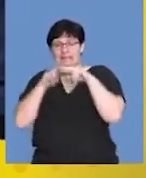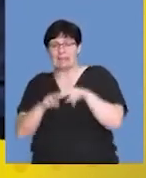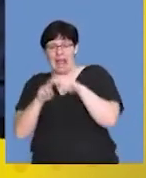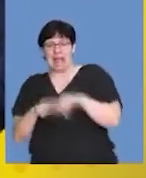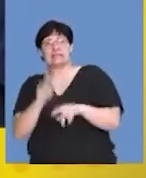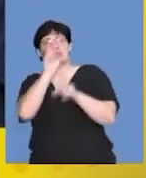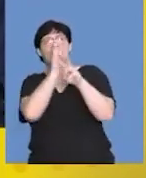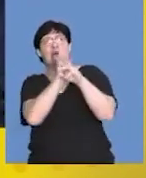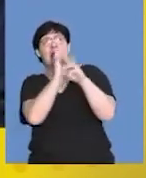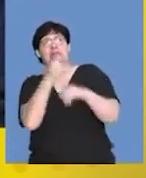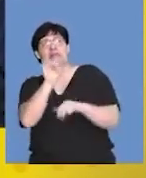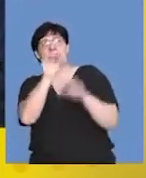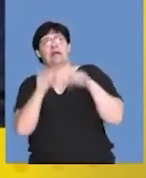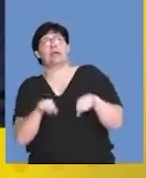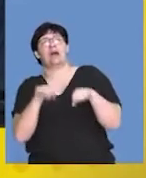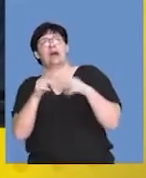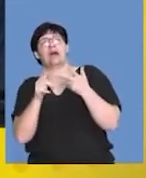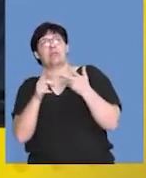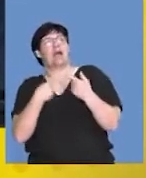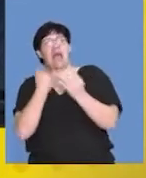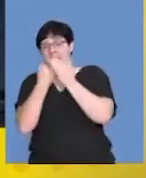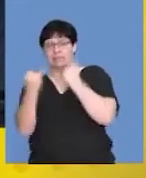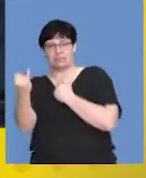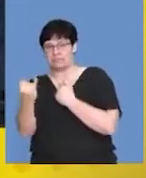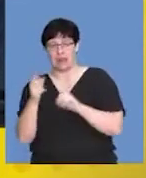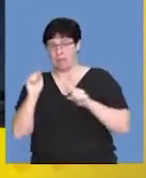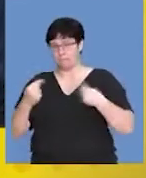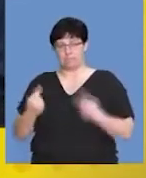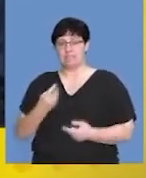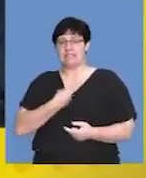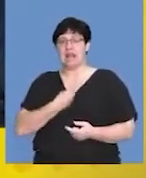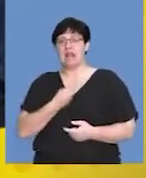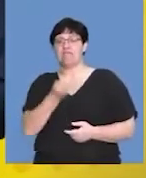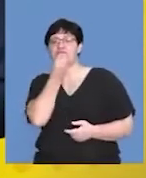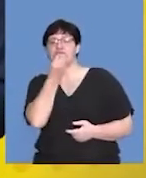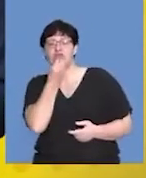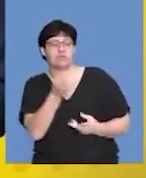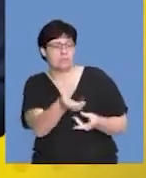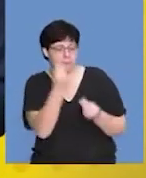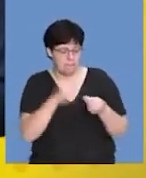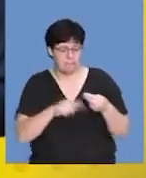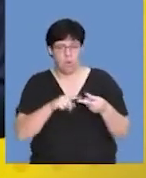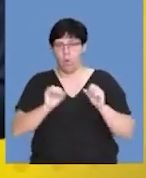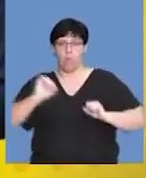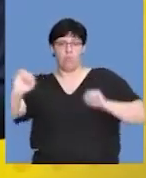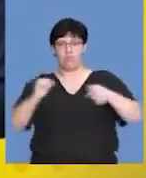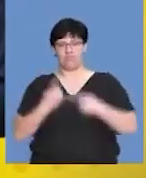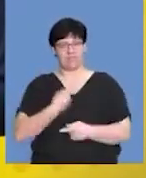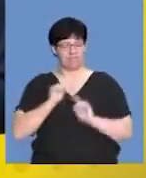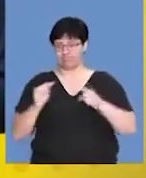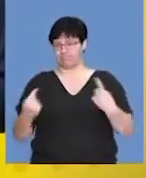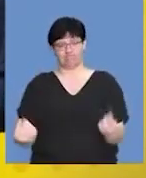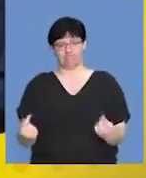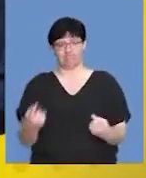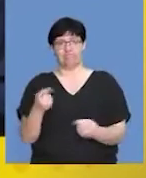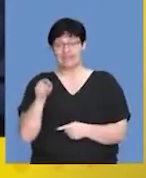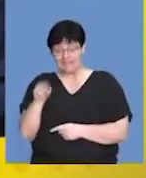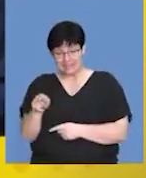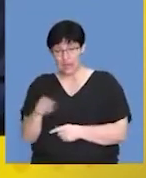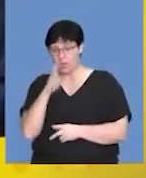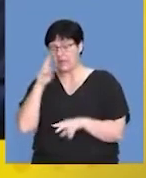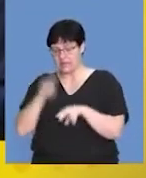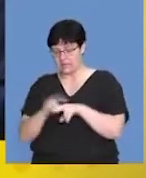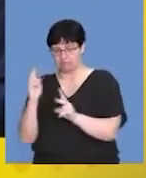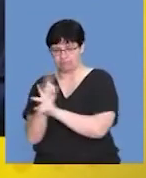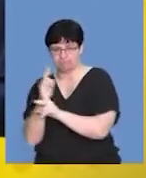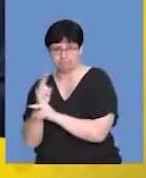on the parent because they're not independent. They're not capable of feeding or moving by themselves. So these individuals require lots